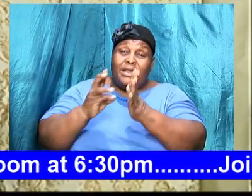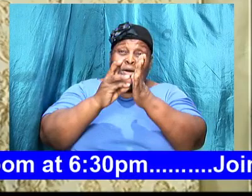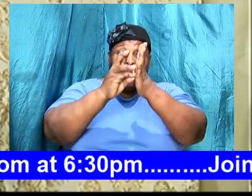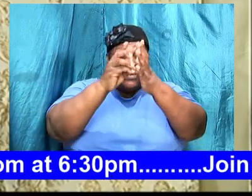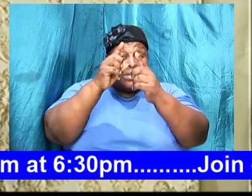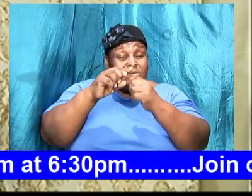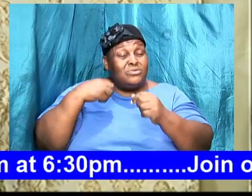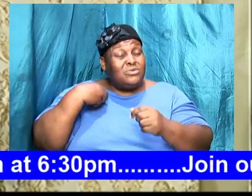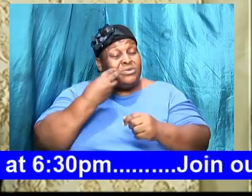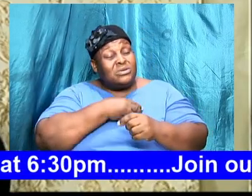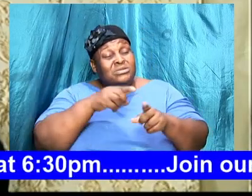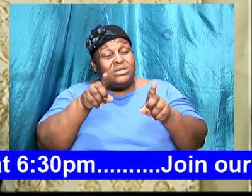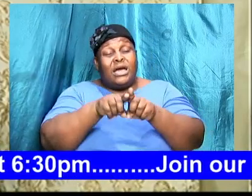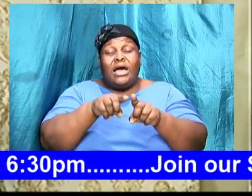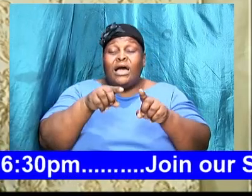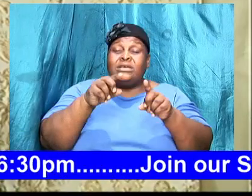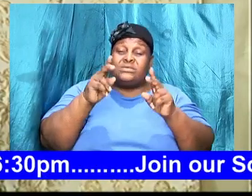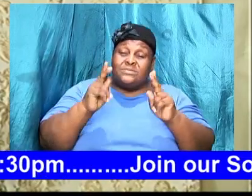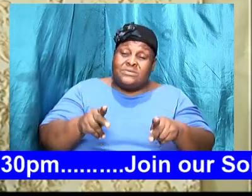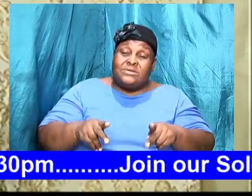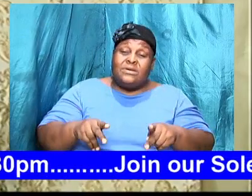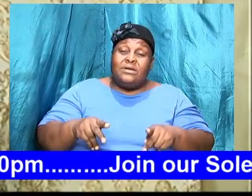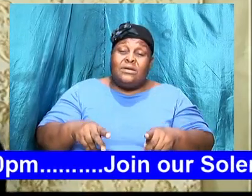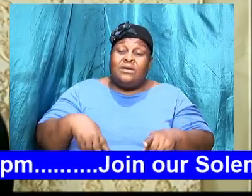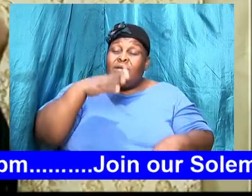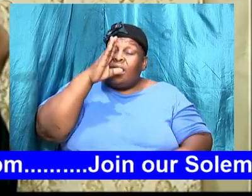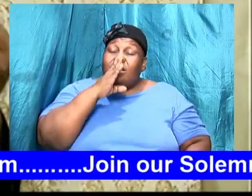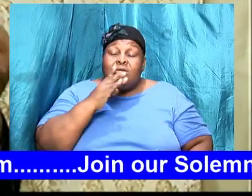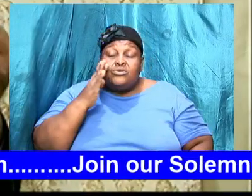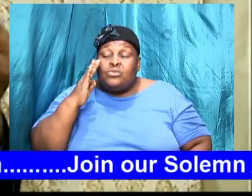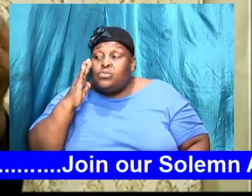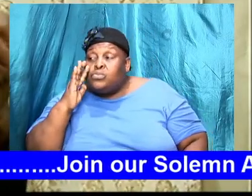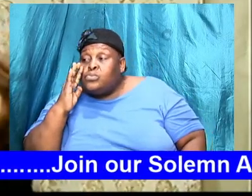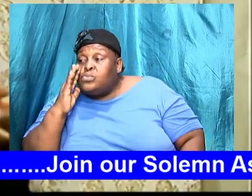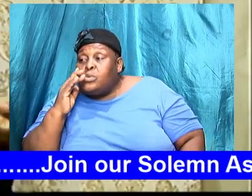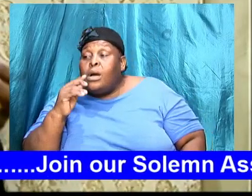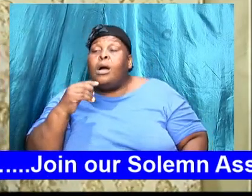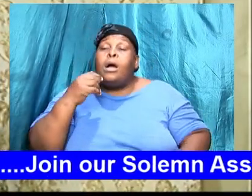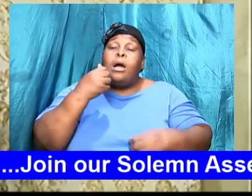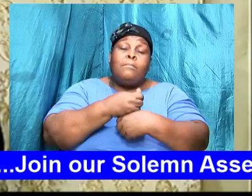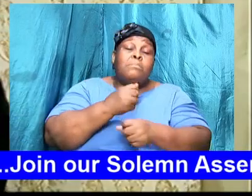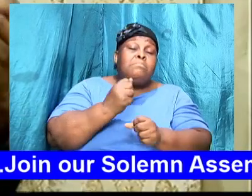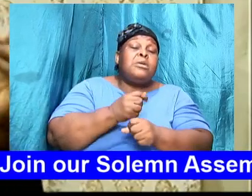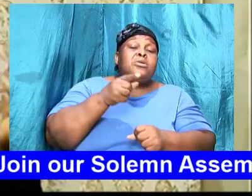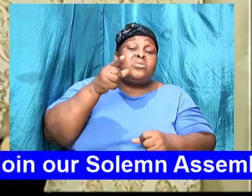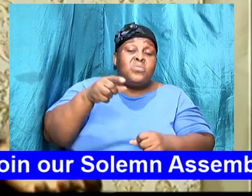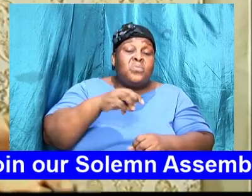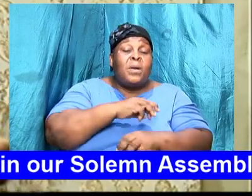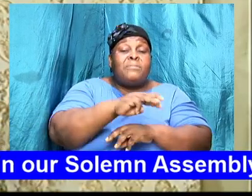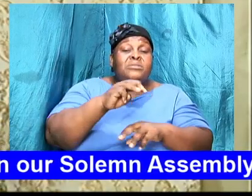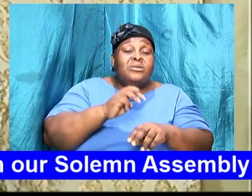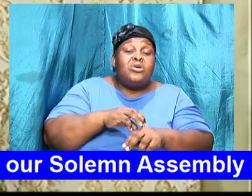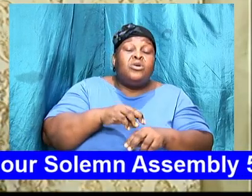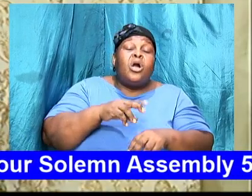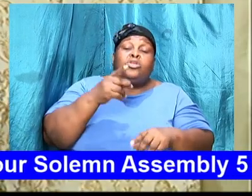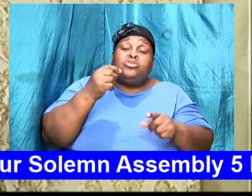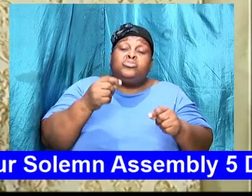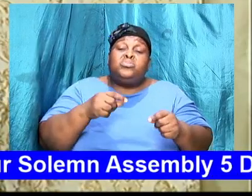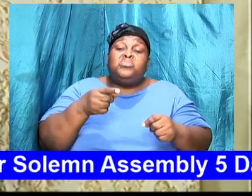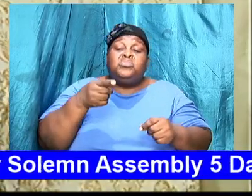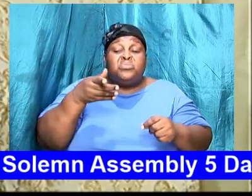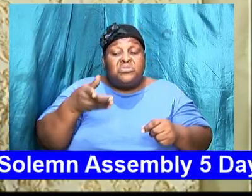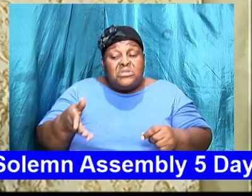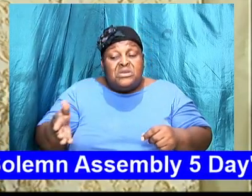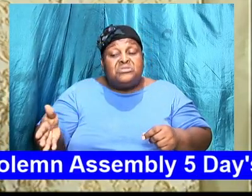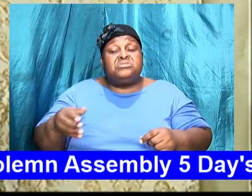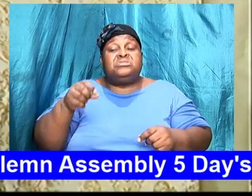individuals God will whisper something I am going to make of you a minister I am going to do this in your life I am going to do